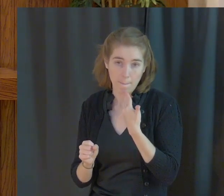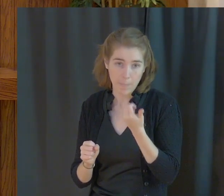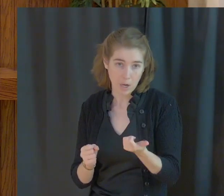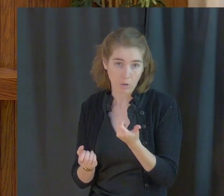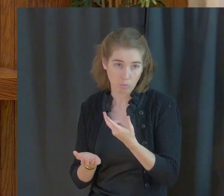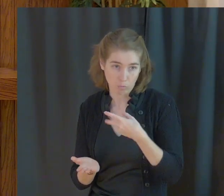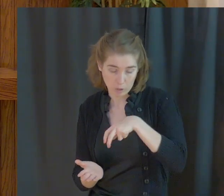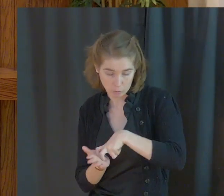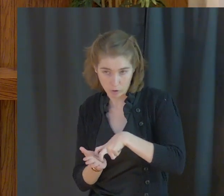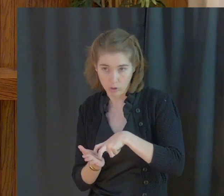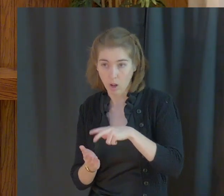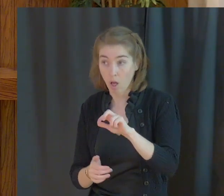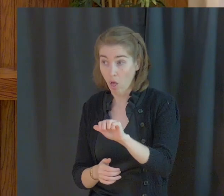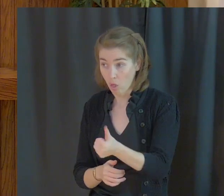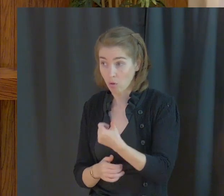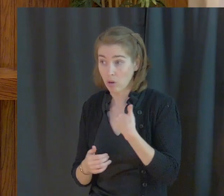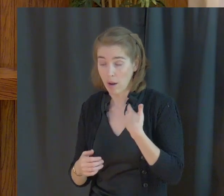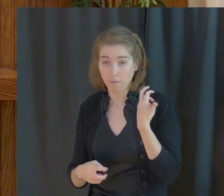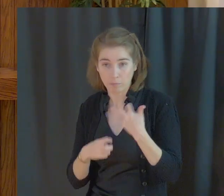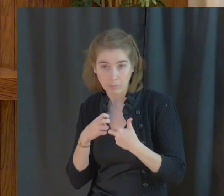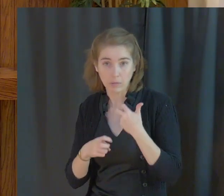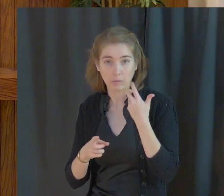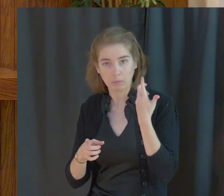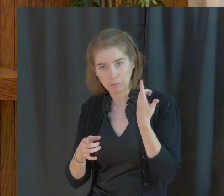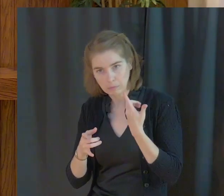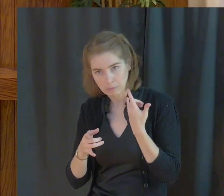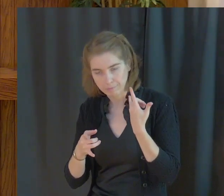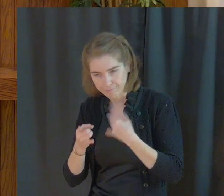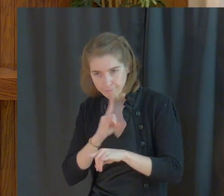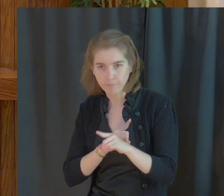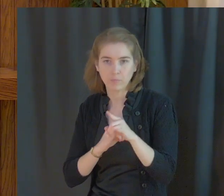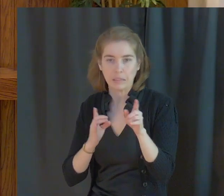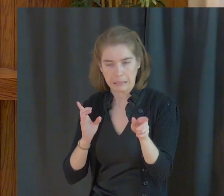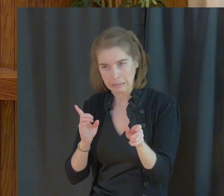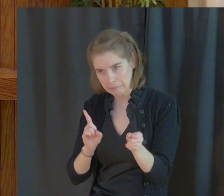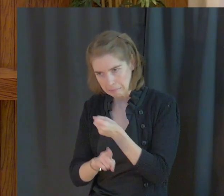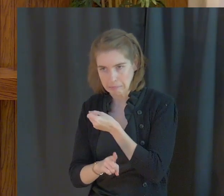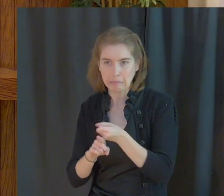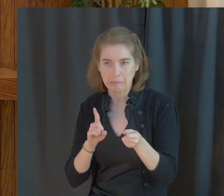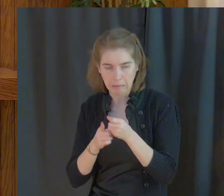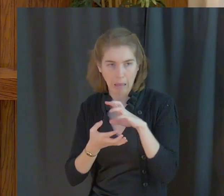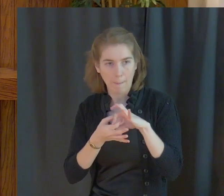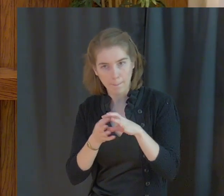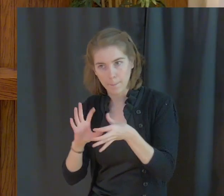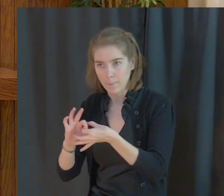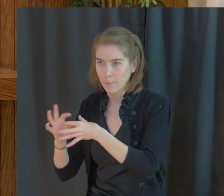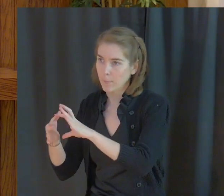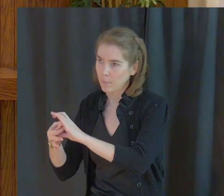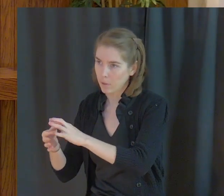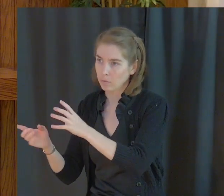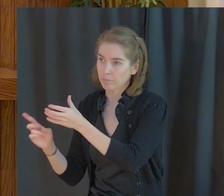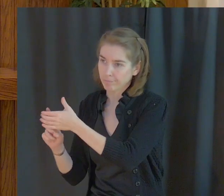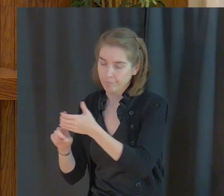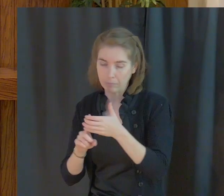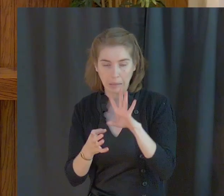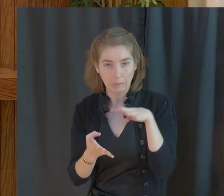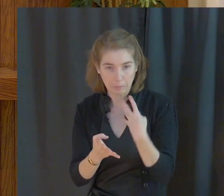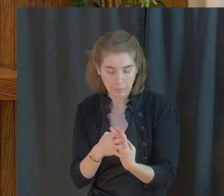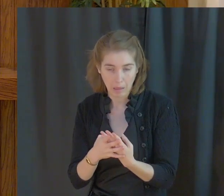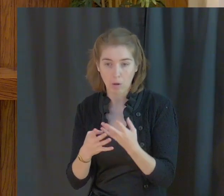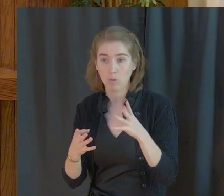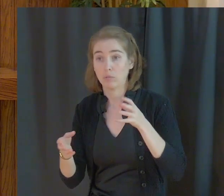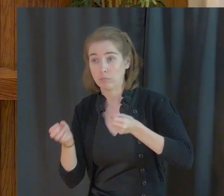Still others had trial and mockings and scourgings, yes, of the chains and imprisonment. They were stoned,